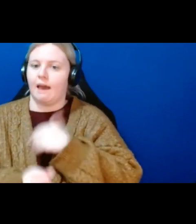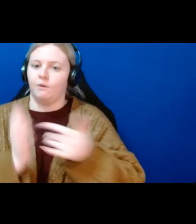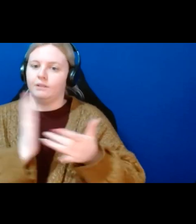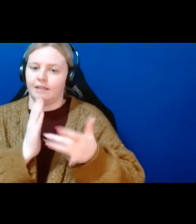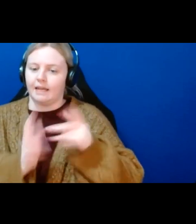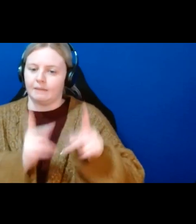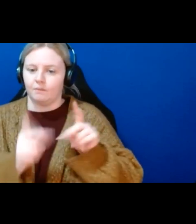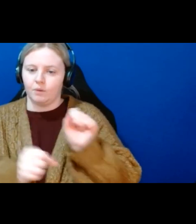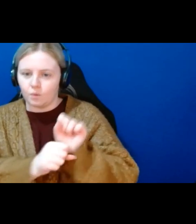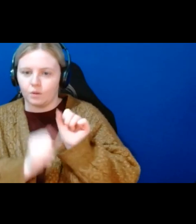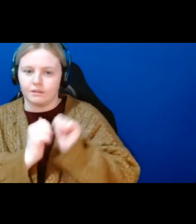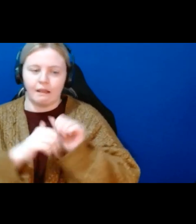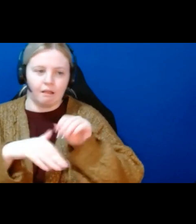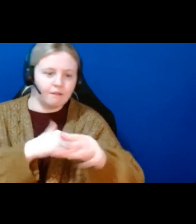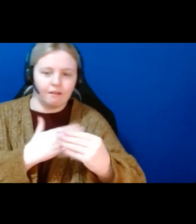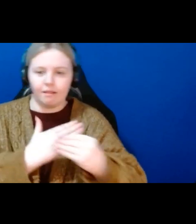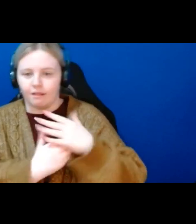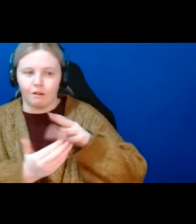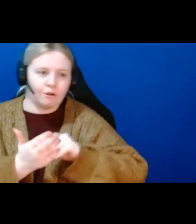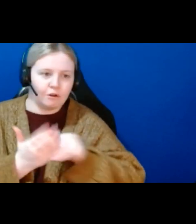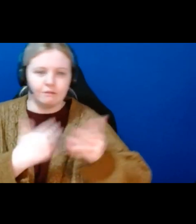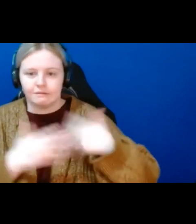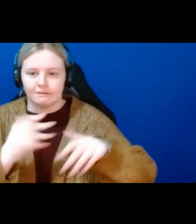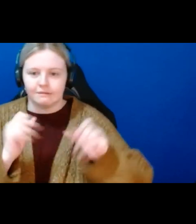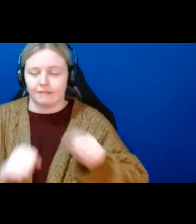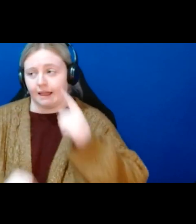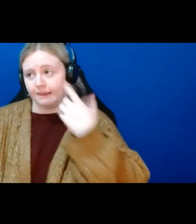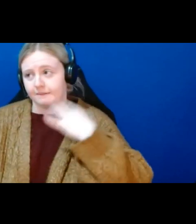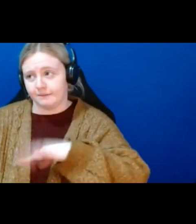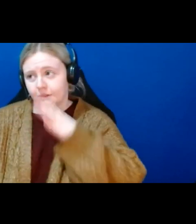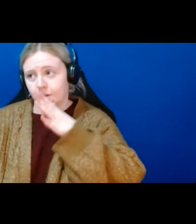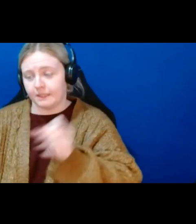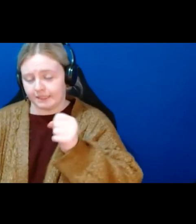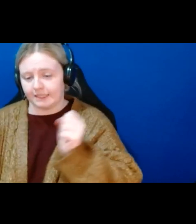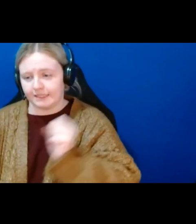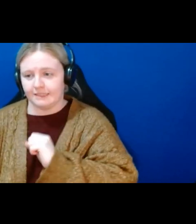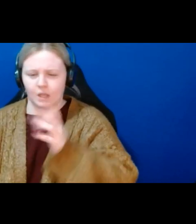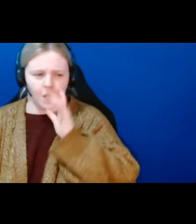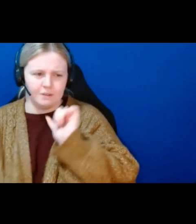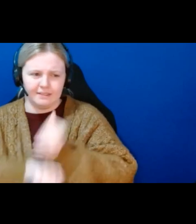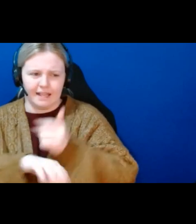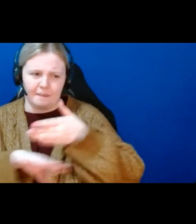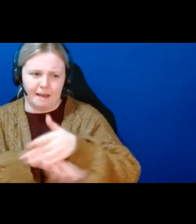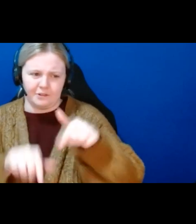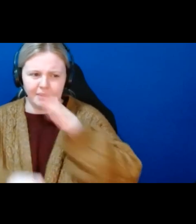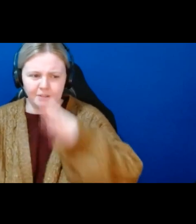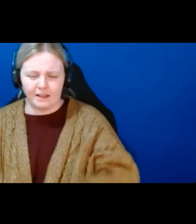learn from them as well I think that would be quite beneficial actually we'll set it up after the call